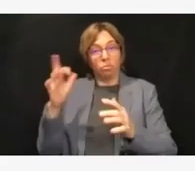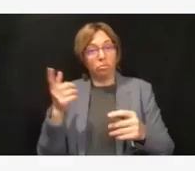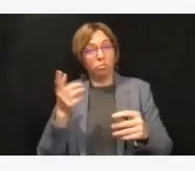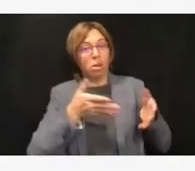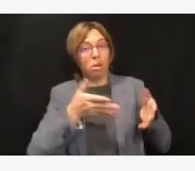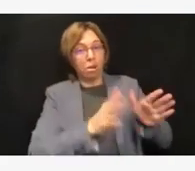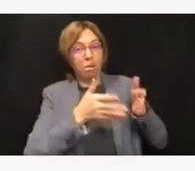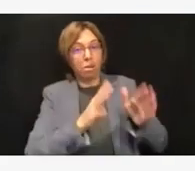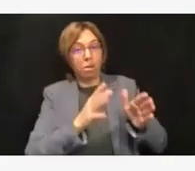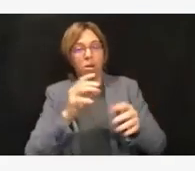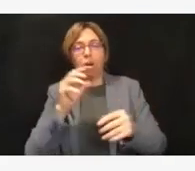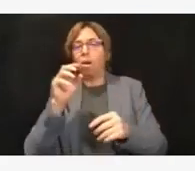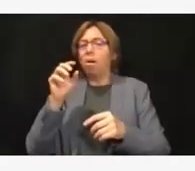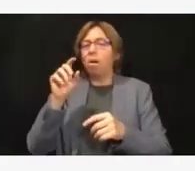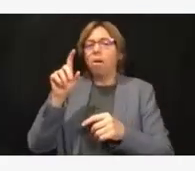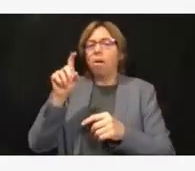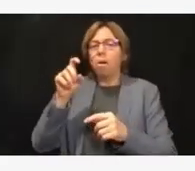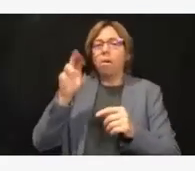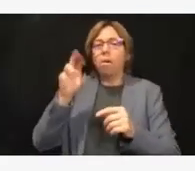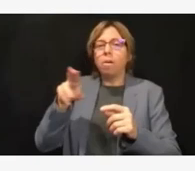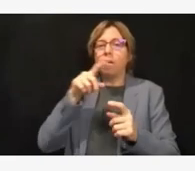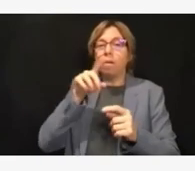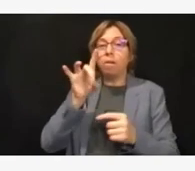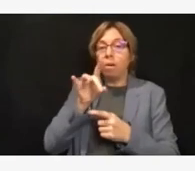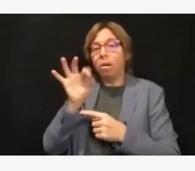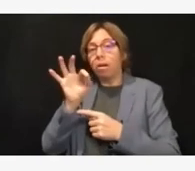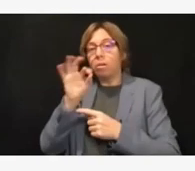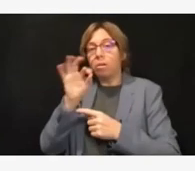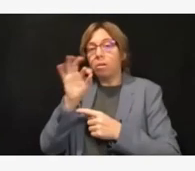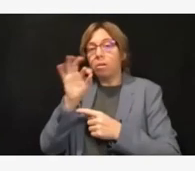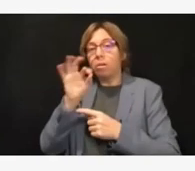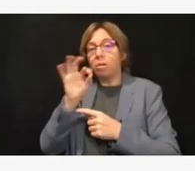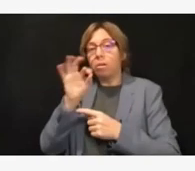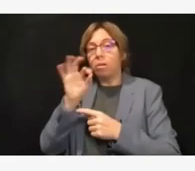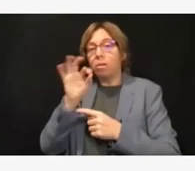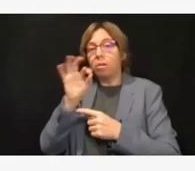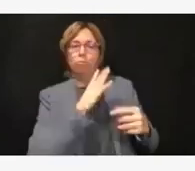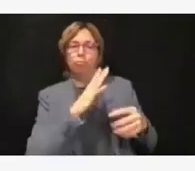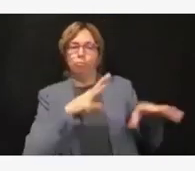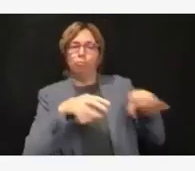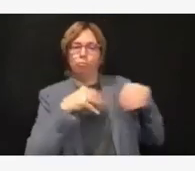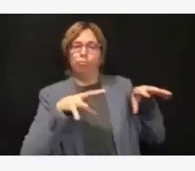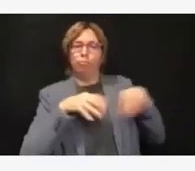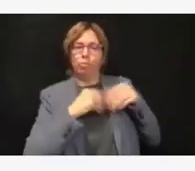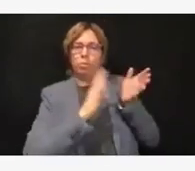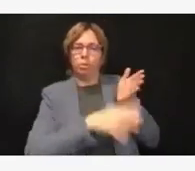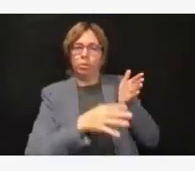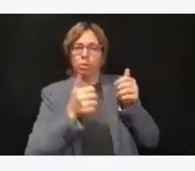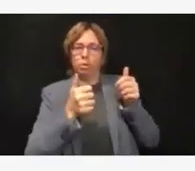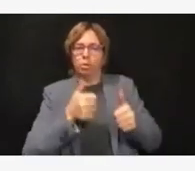total employees have received exemptions? Of total employees. Okay. Thank you.